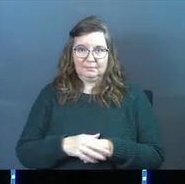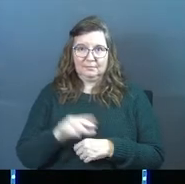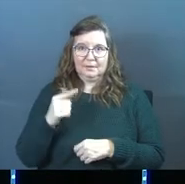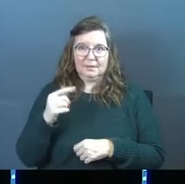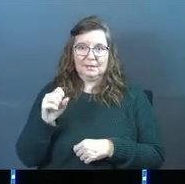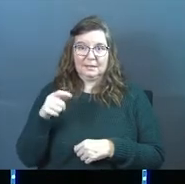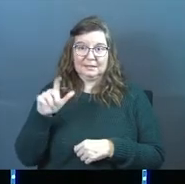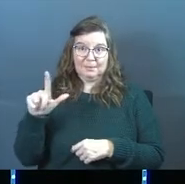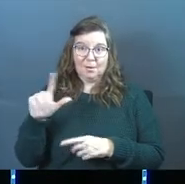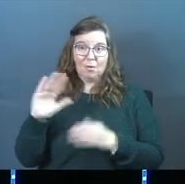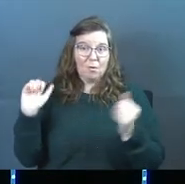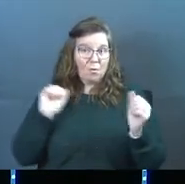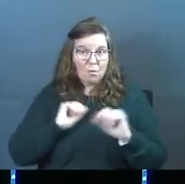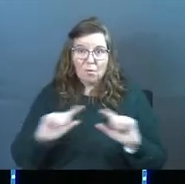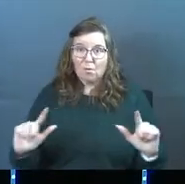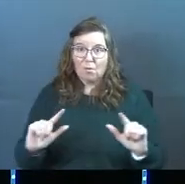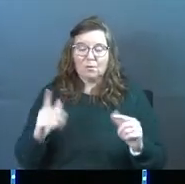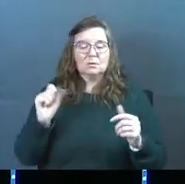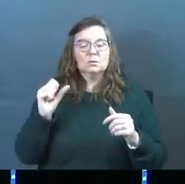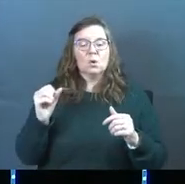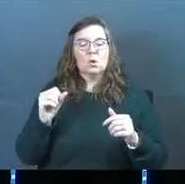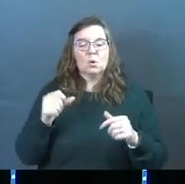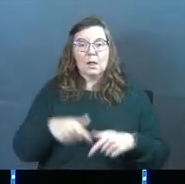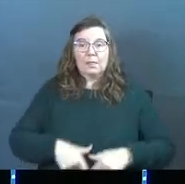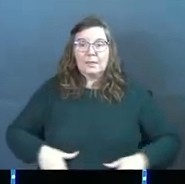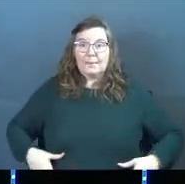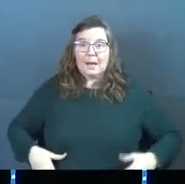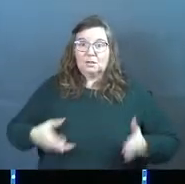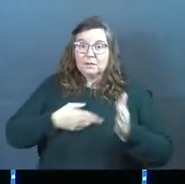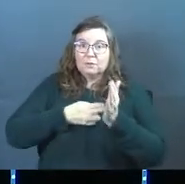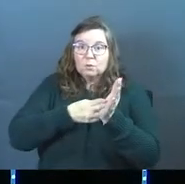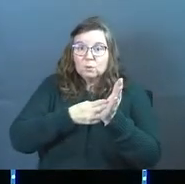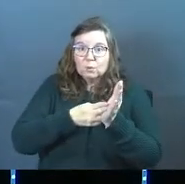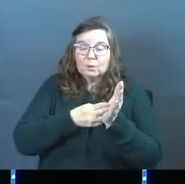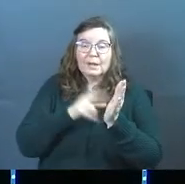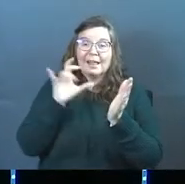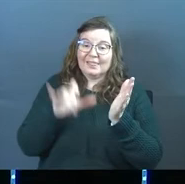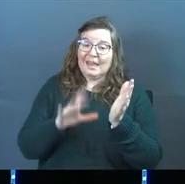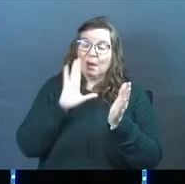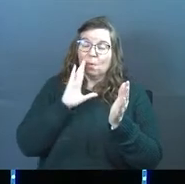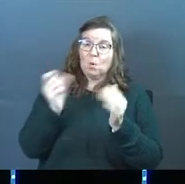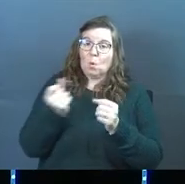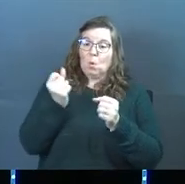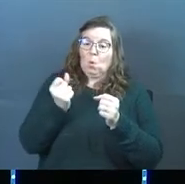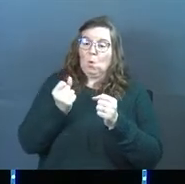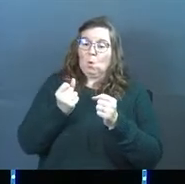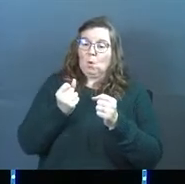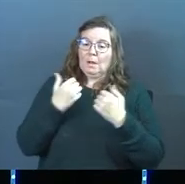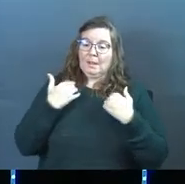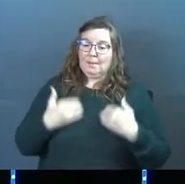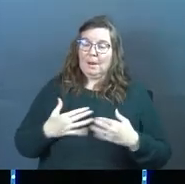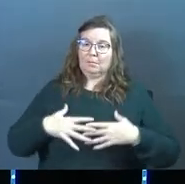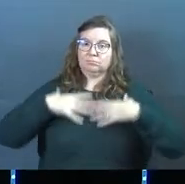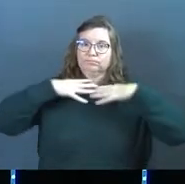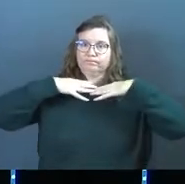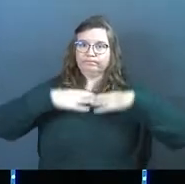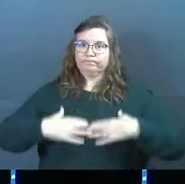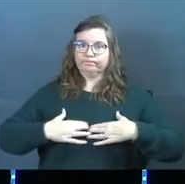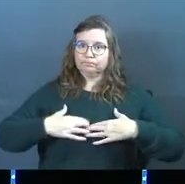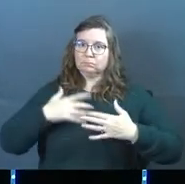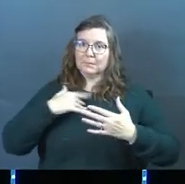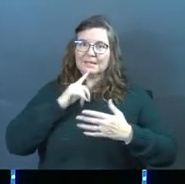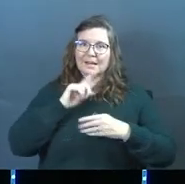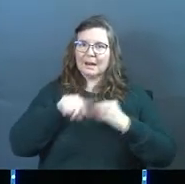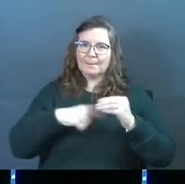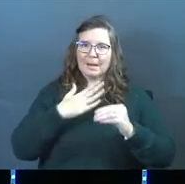They're all the gospel. Right? It's like the belt of truth. Like that's going to hold me up. The body or the breastplate of God's righteousness.